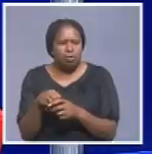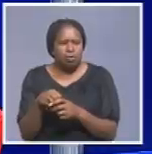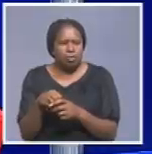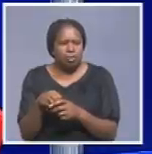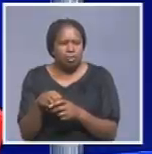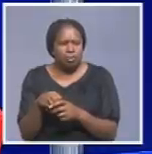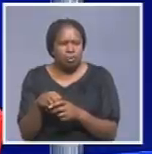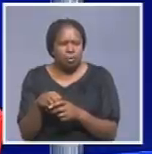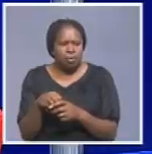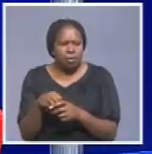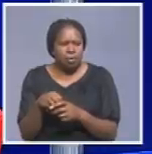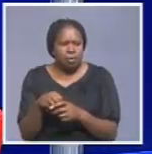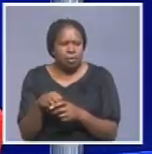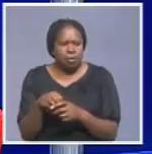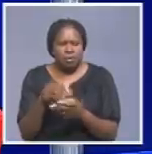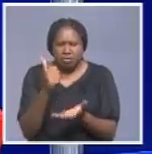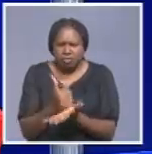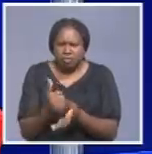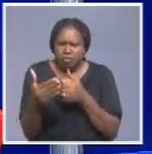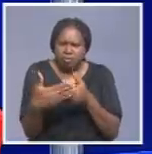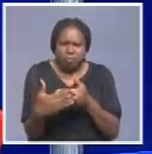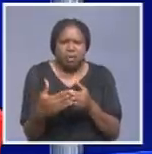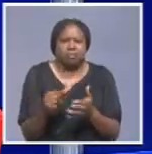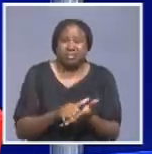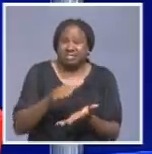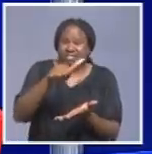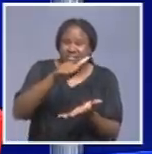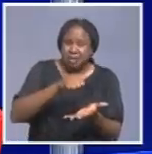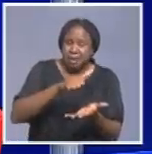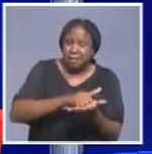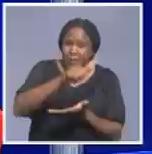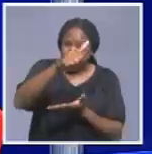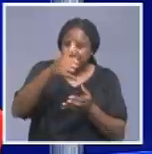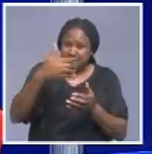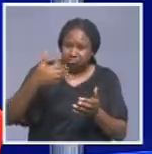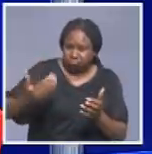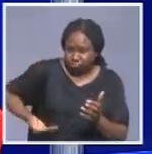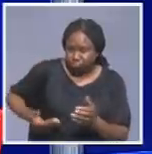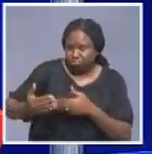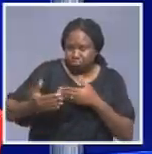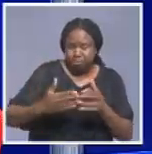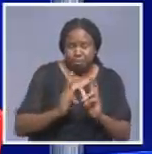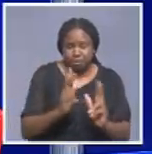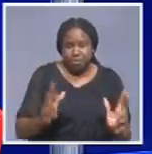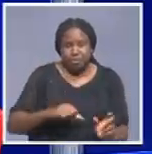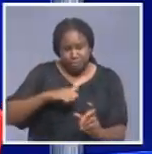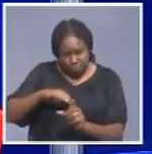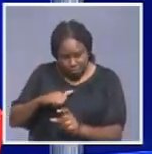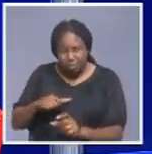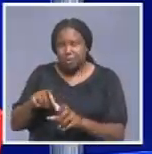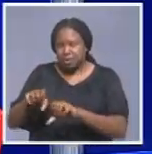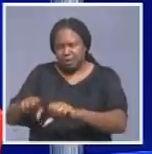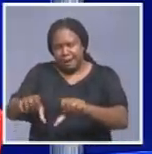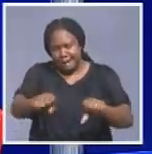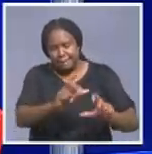of that number of seat. Now, those are the target for